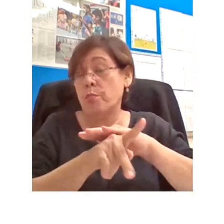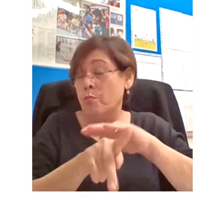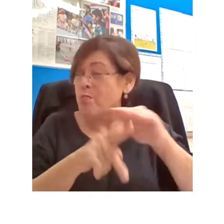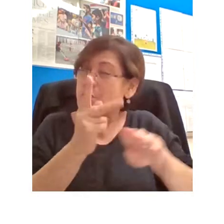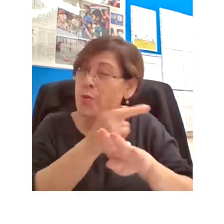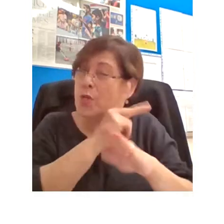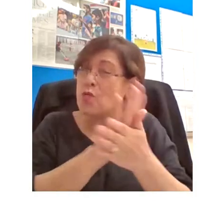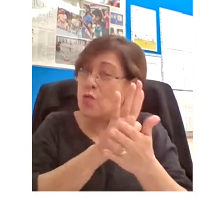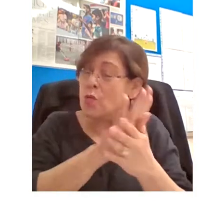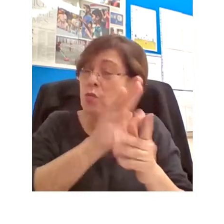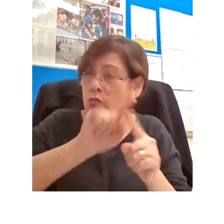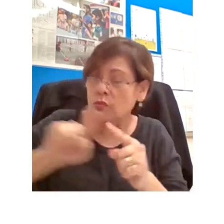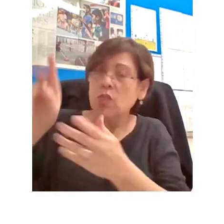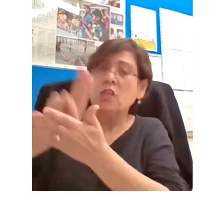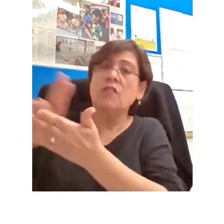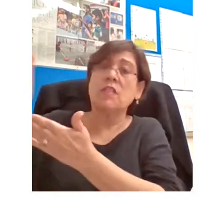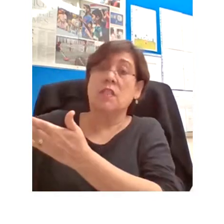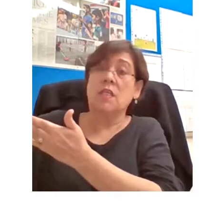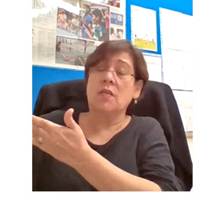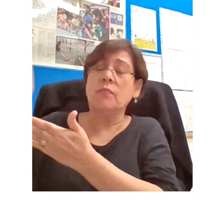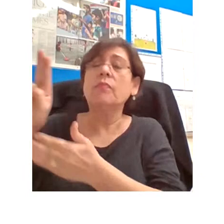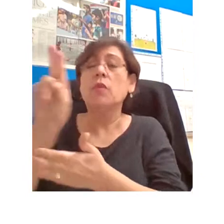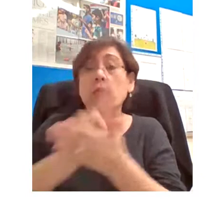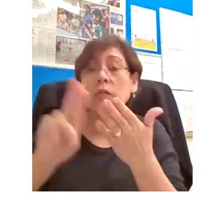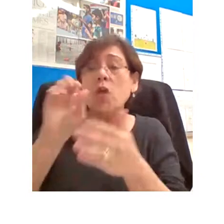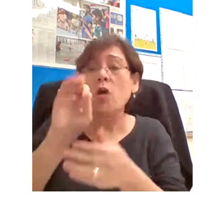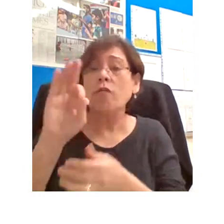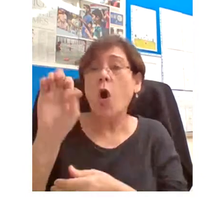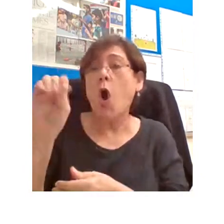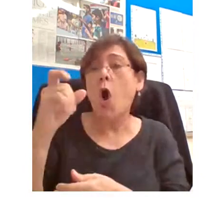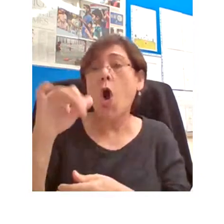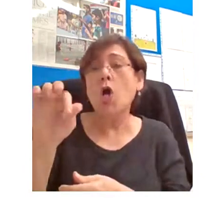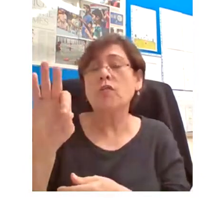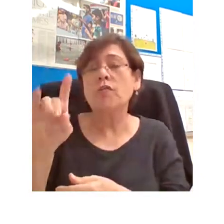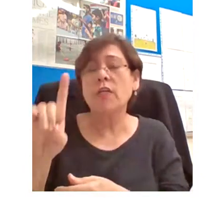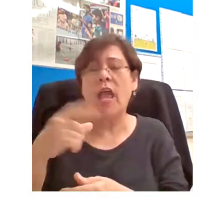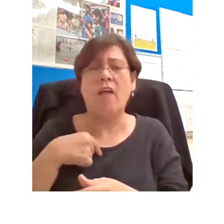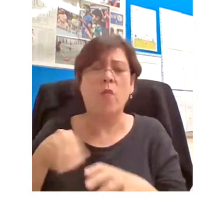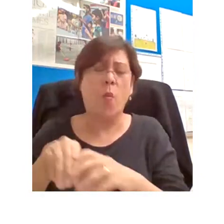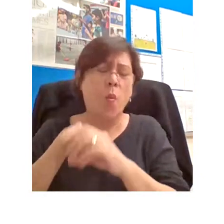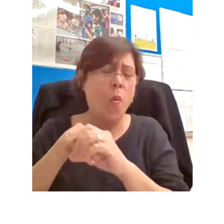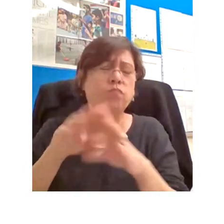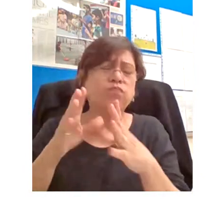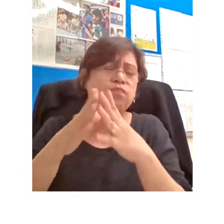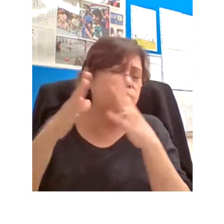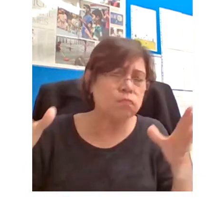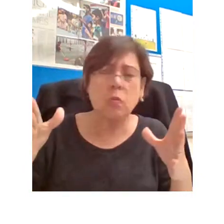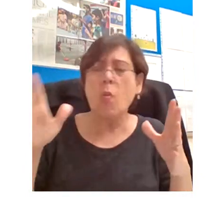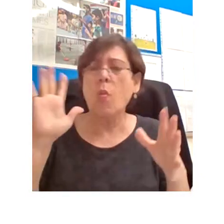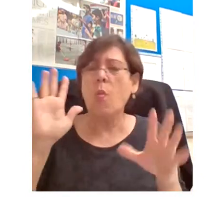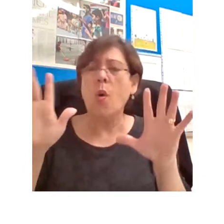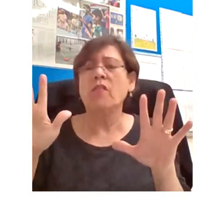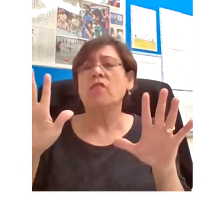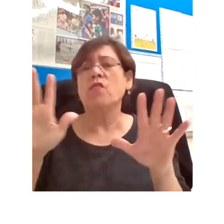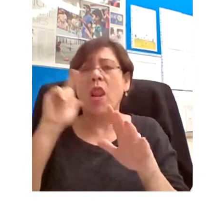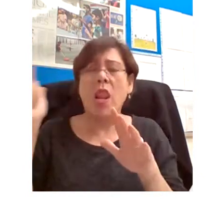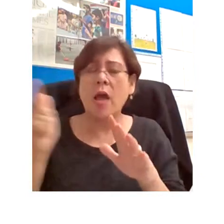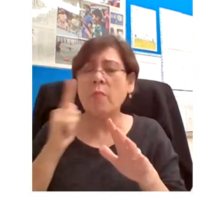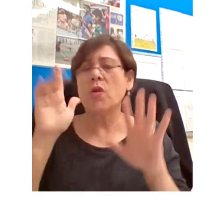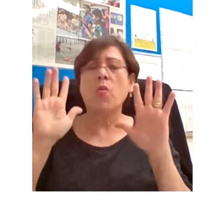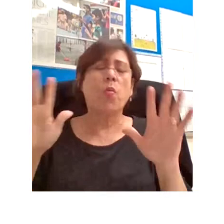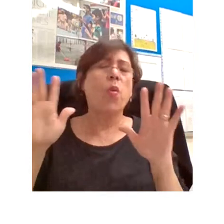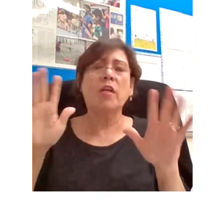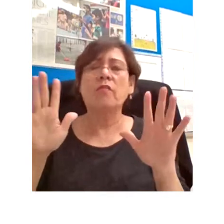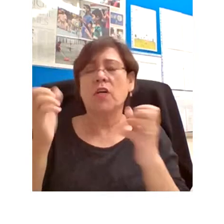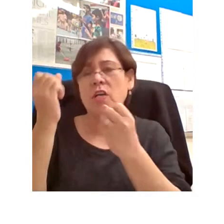with its unique combination of a world-class academic community, unrivalled library and museum collections and state-of-the-art